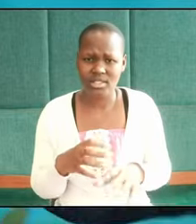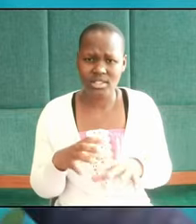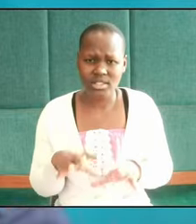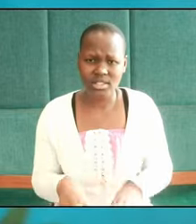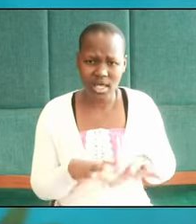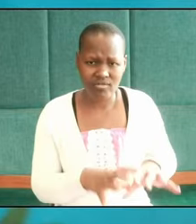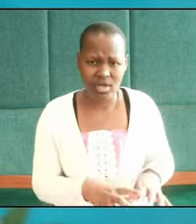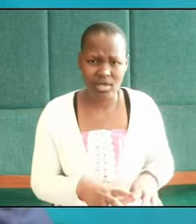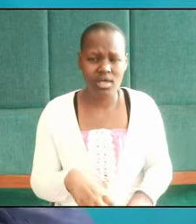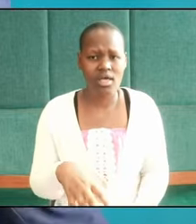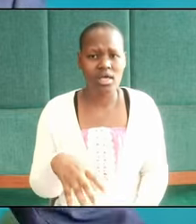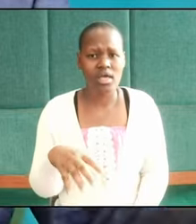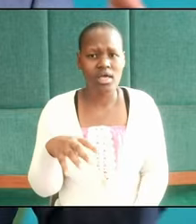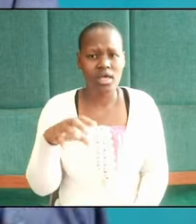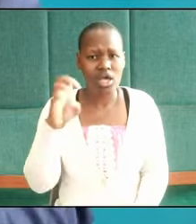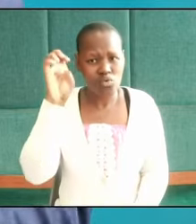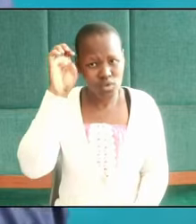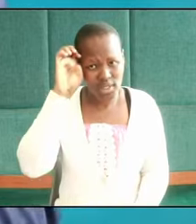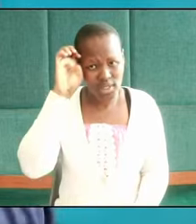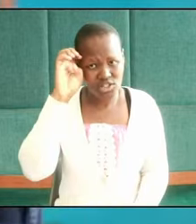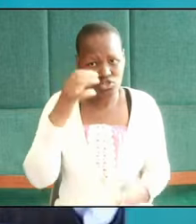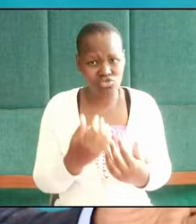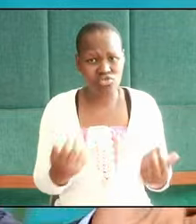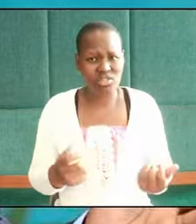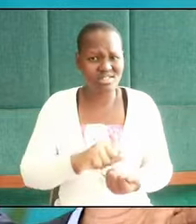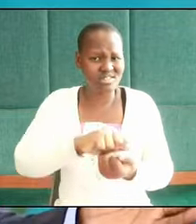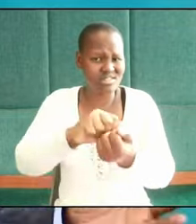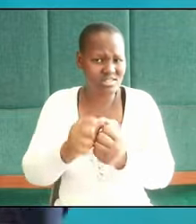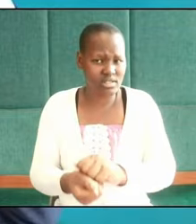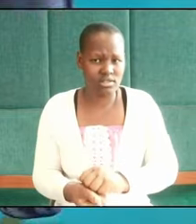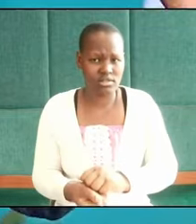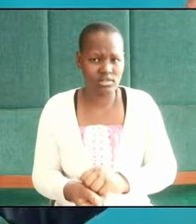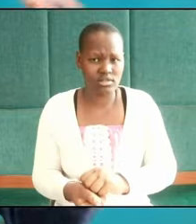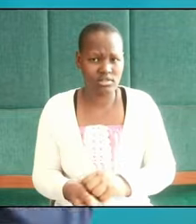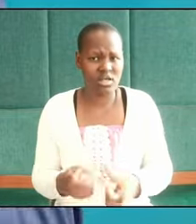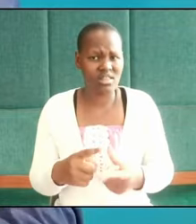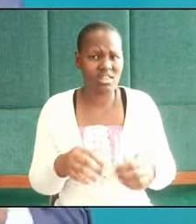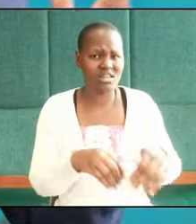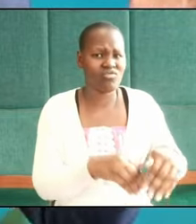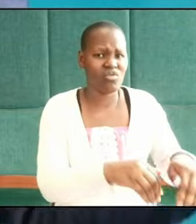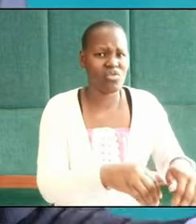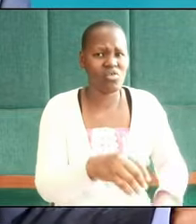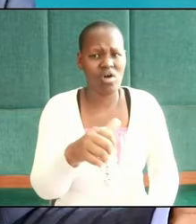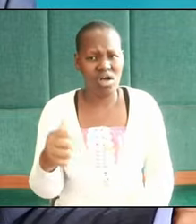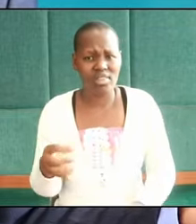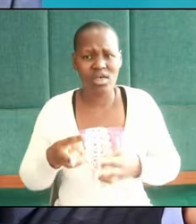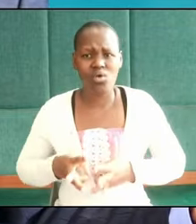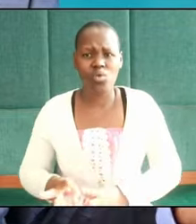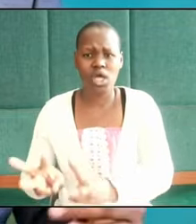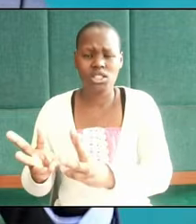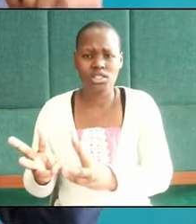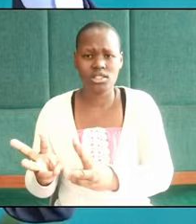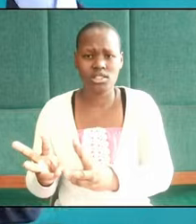educating our children only for them to turn our back and to follow their own ways,